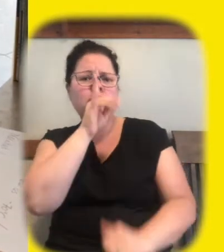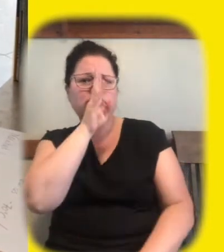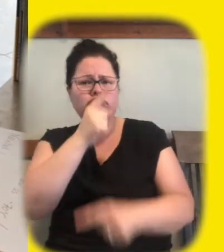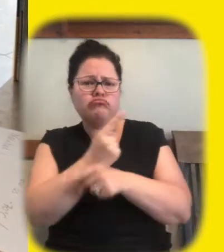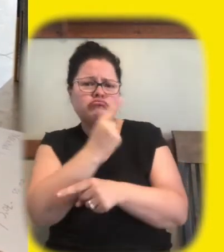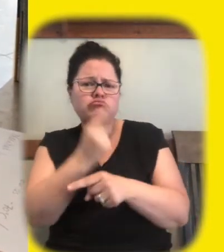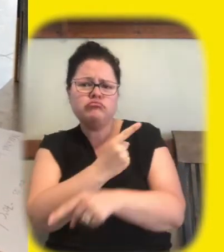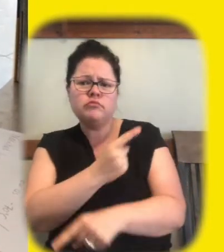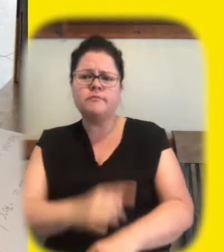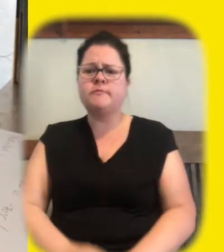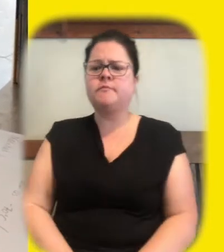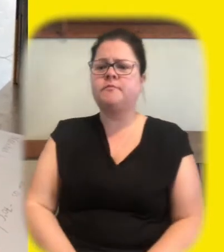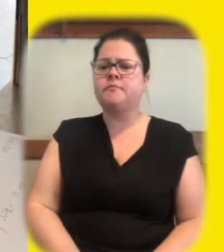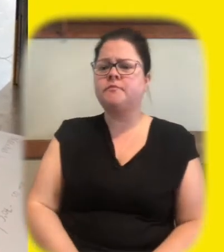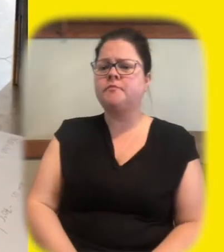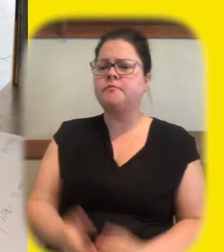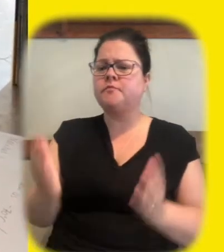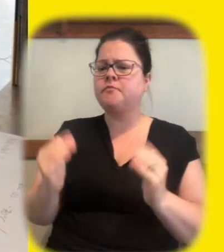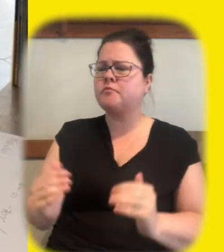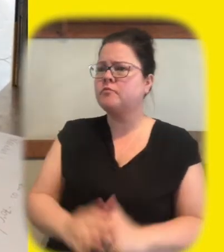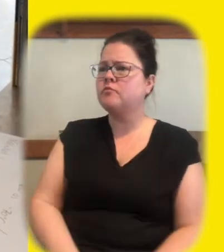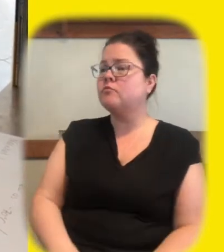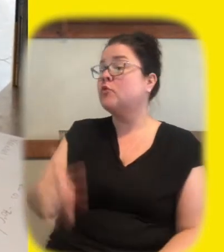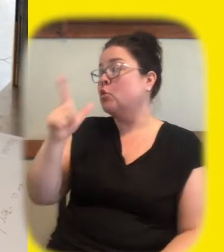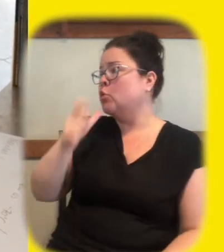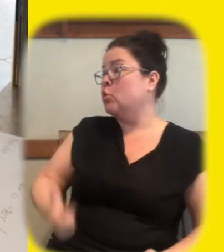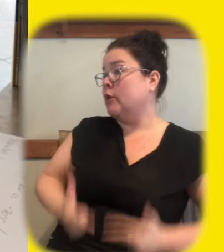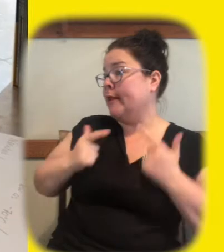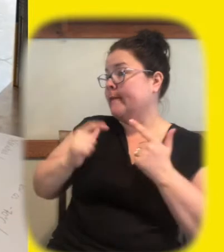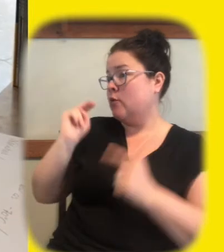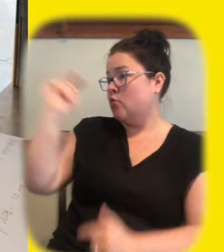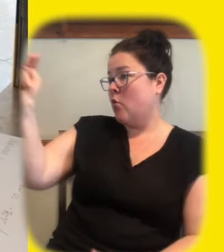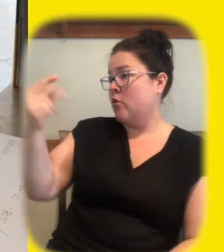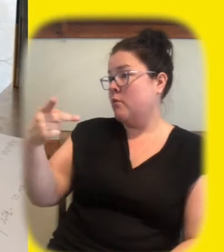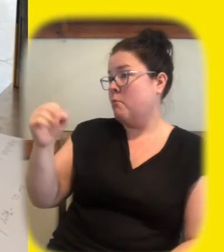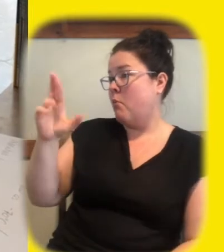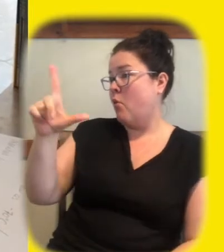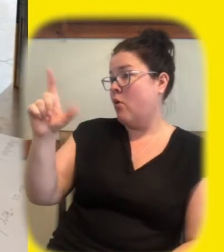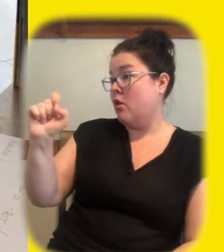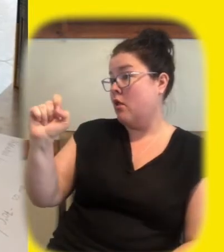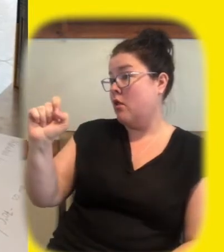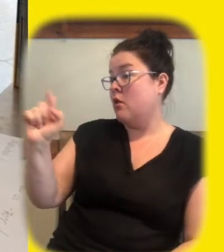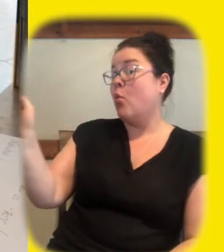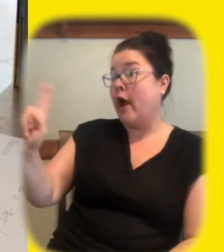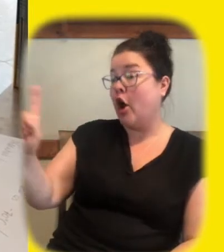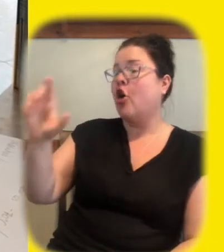the north pool is in the arctic who lives at the north pool